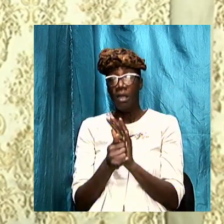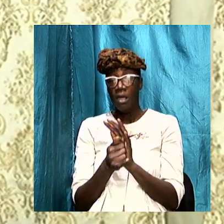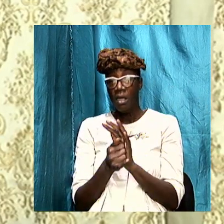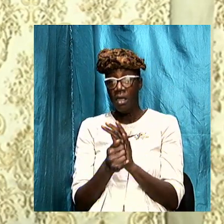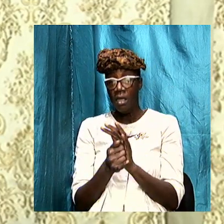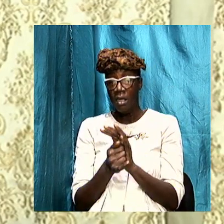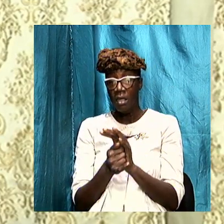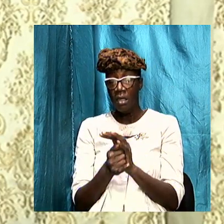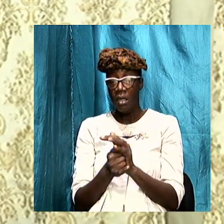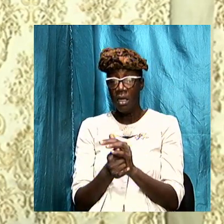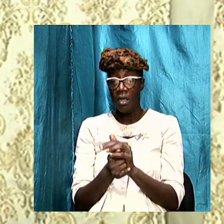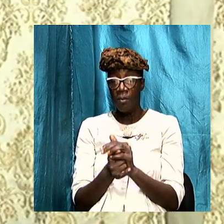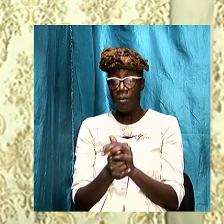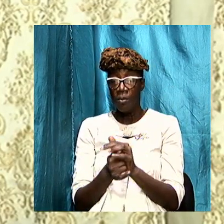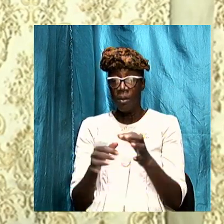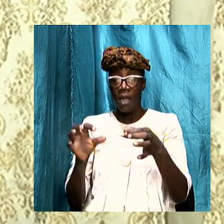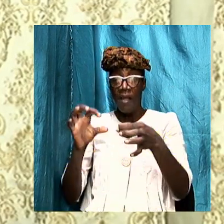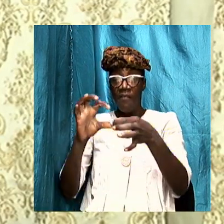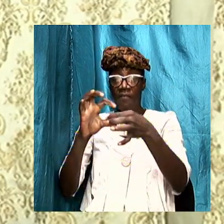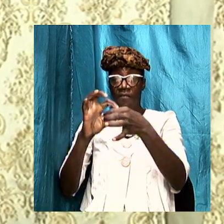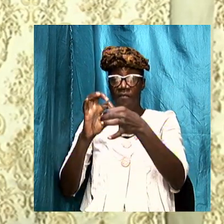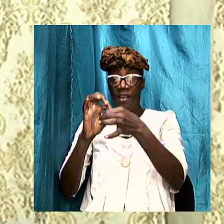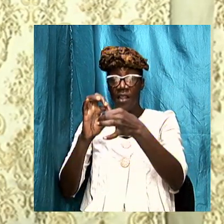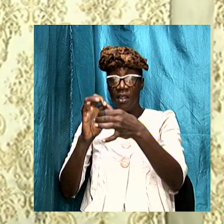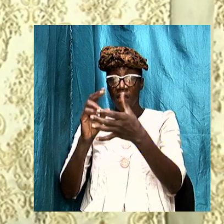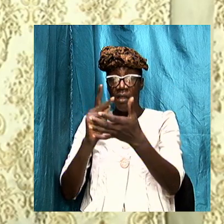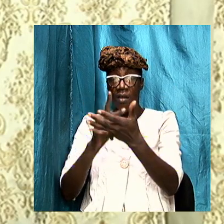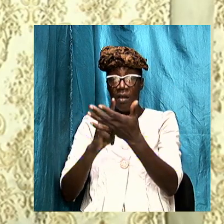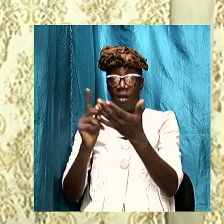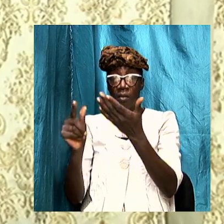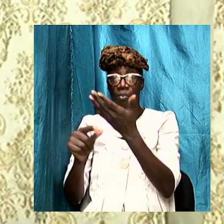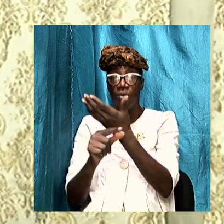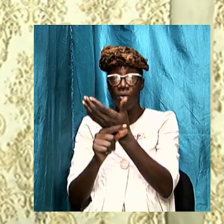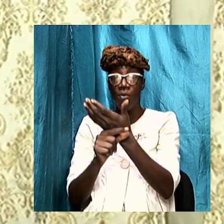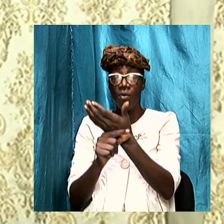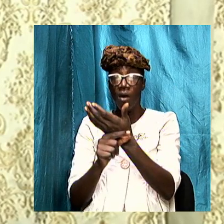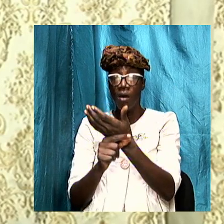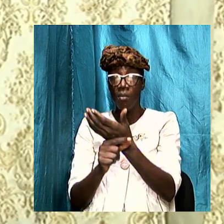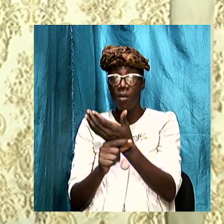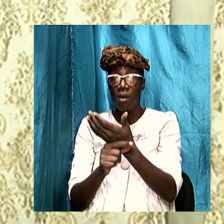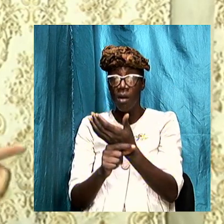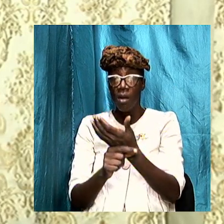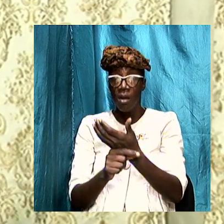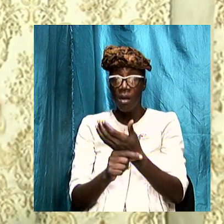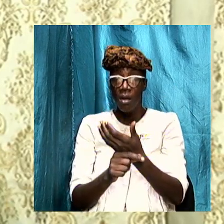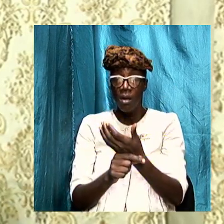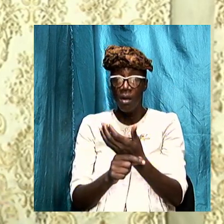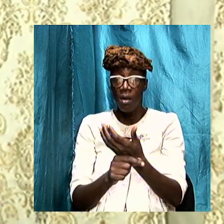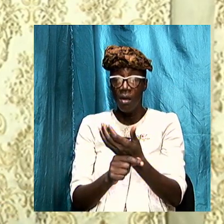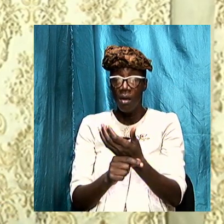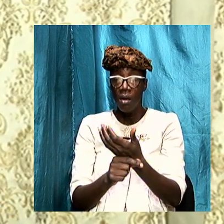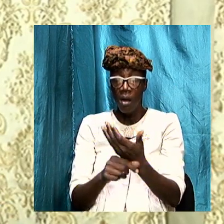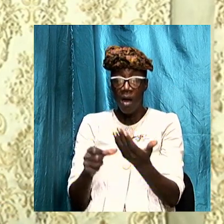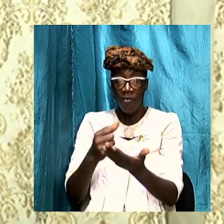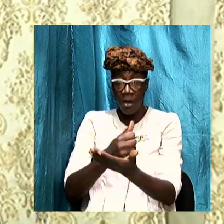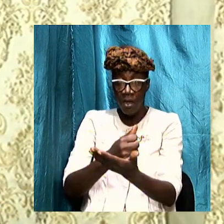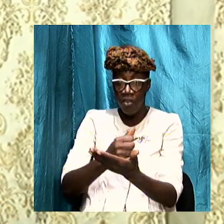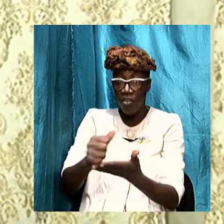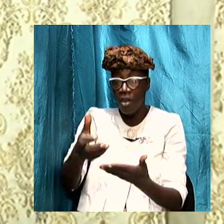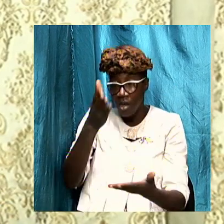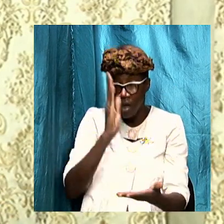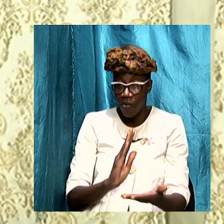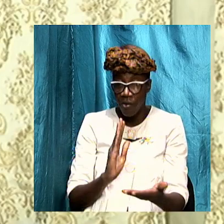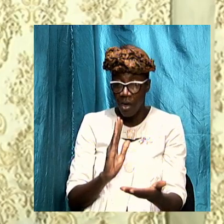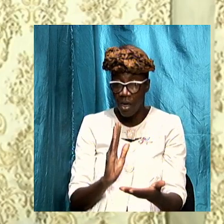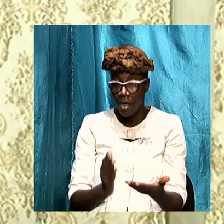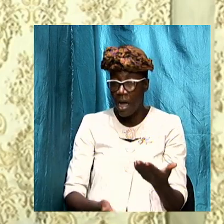into the program and agenda of God you would have heard us heard us saying many times that there